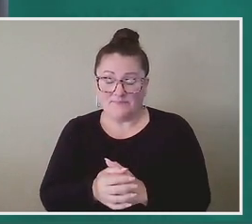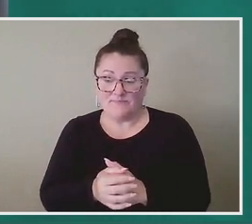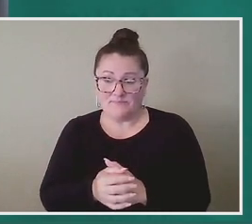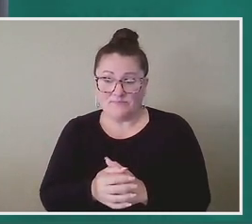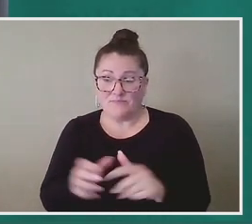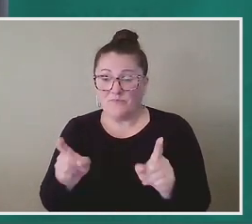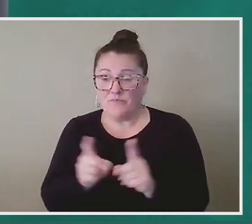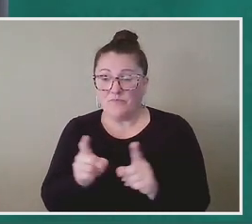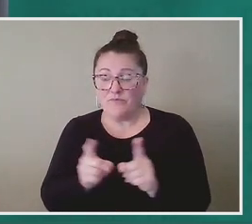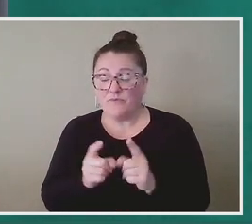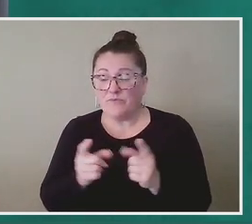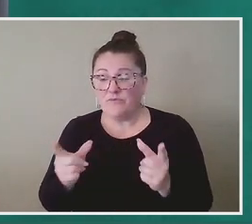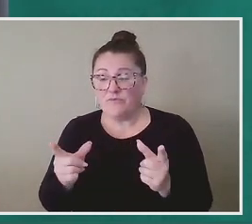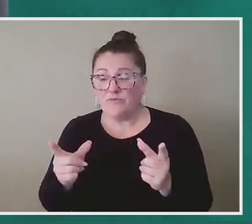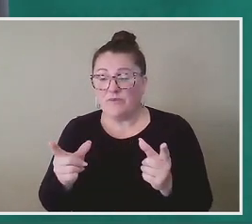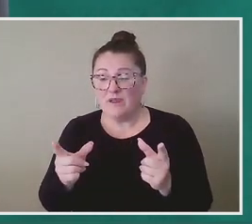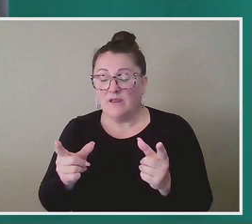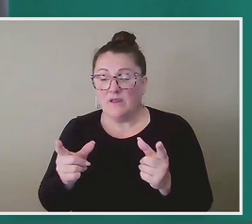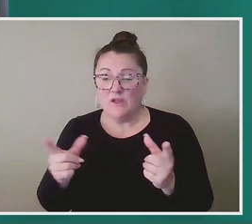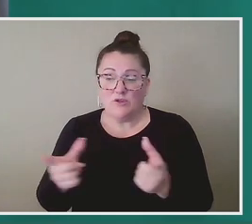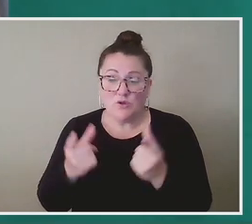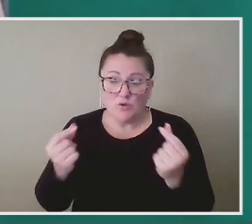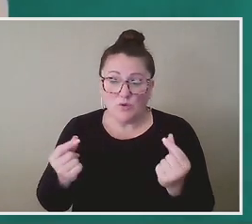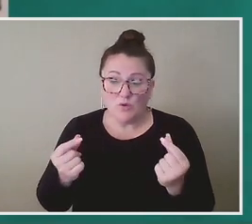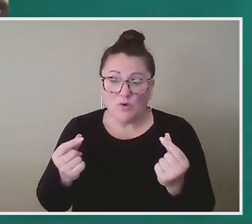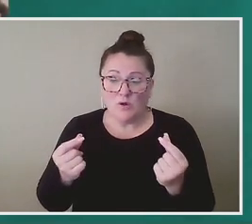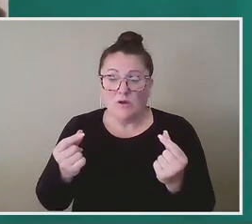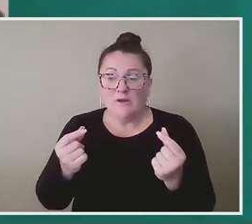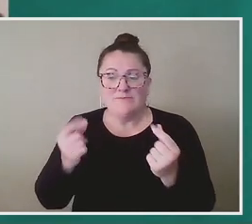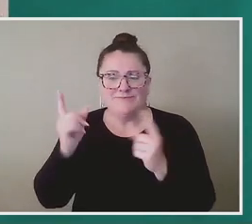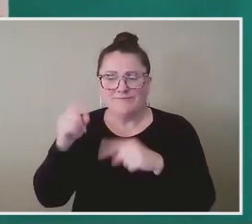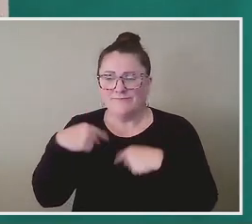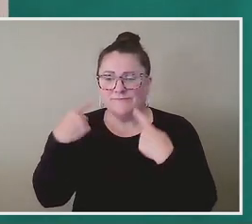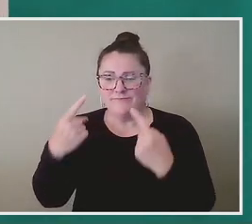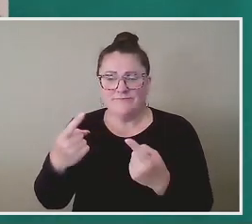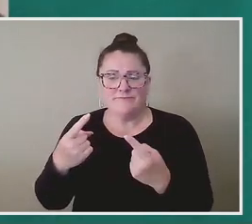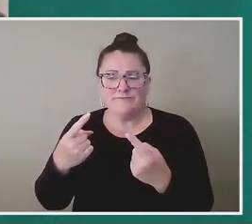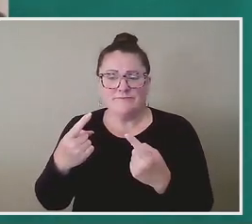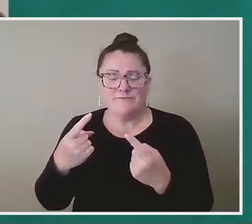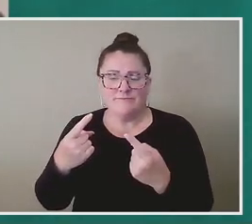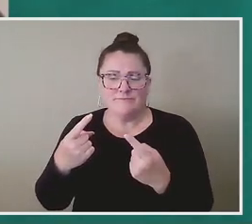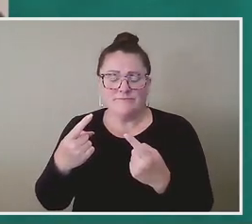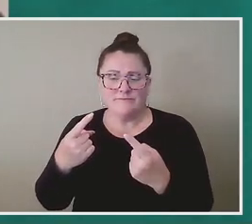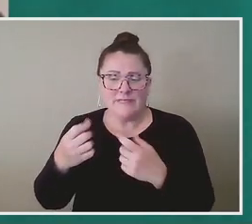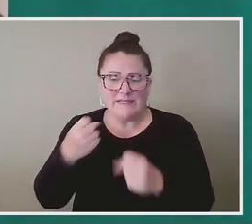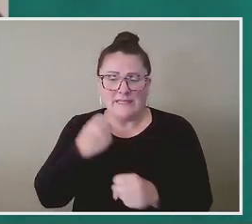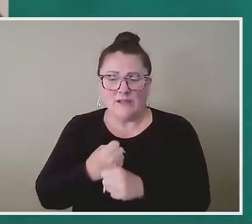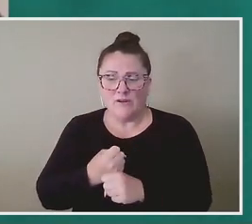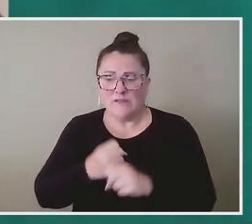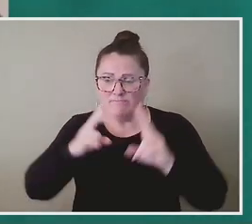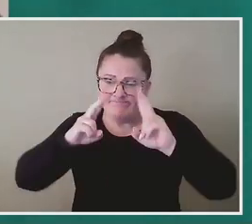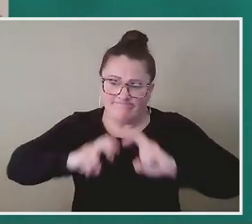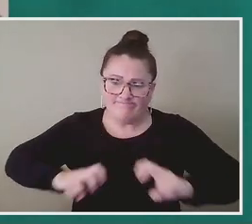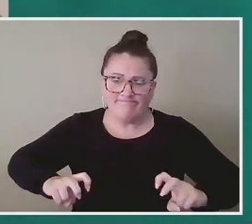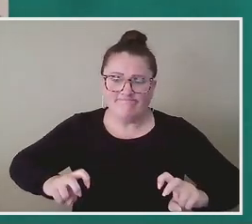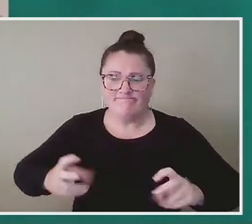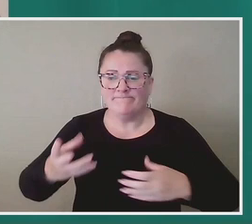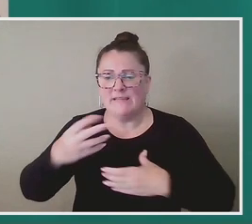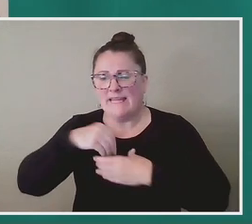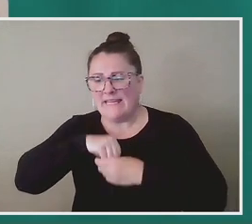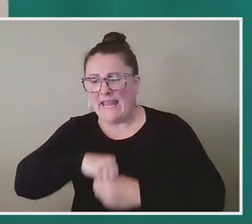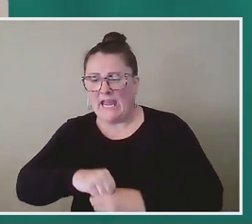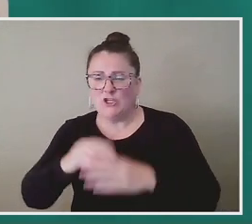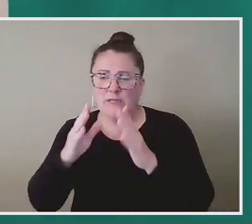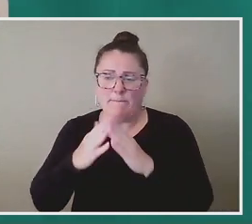I wanted the book to do, I mean, I have spent the past several years deeply engaged in books